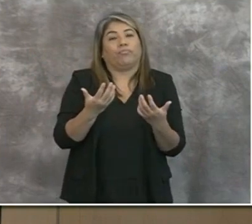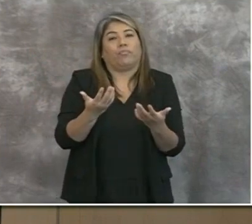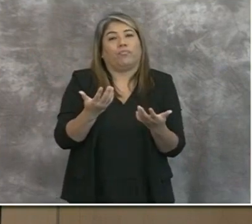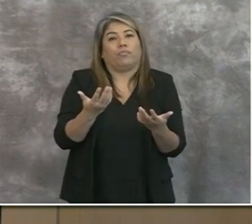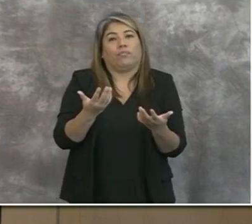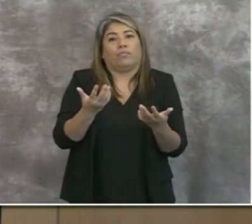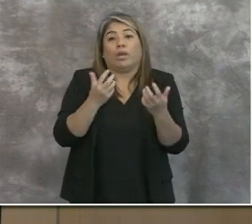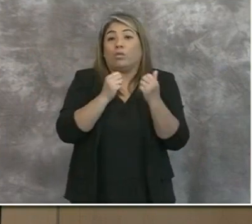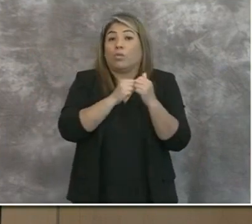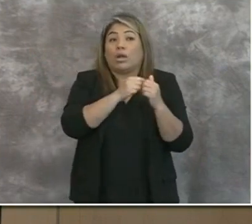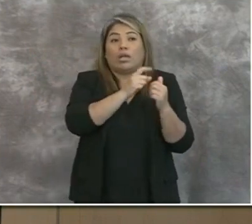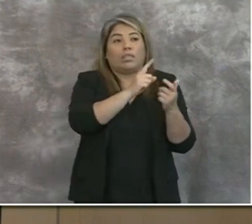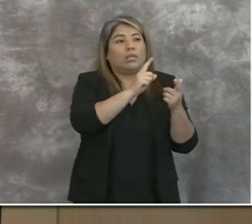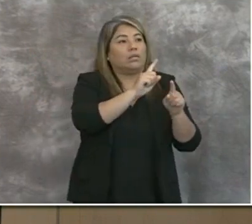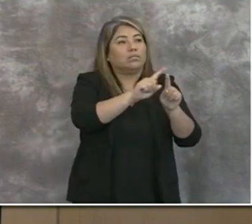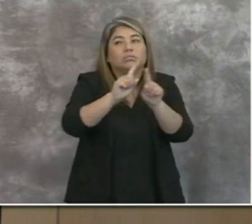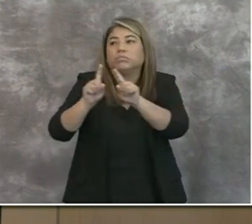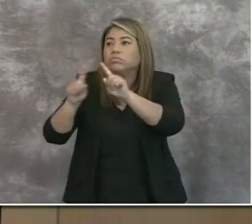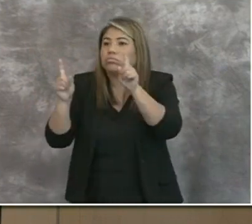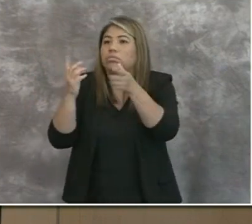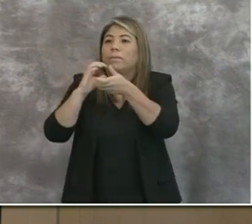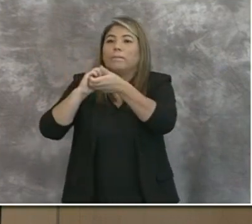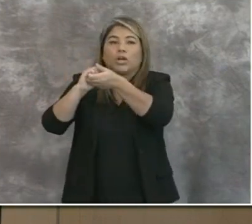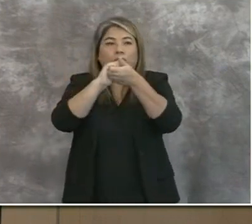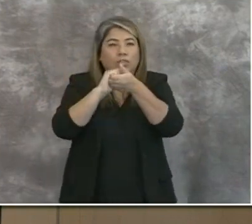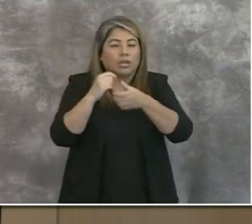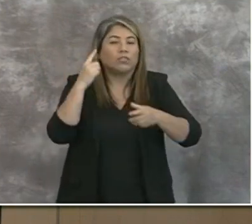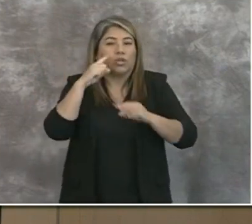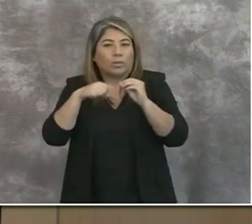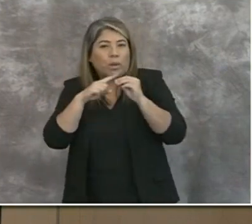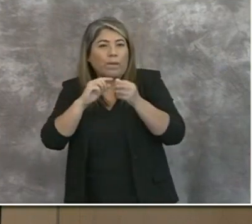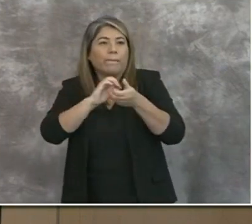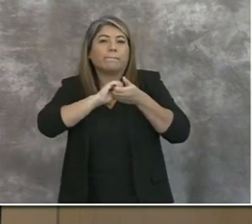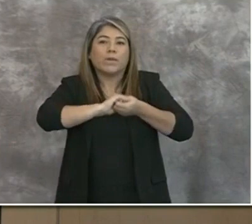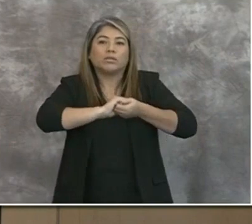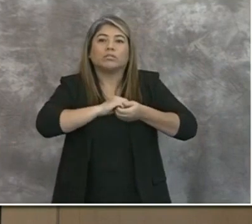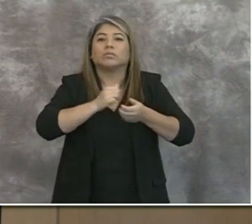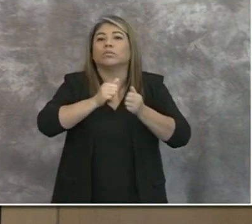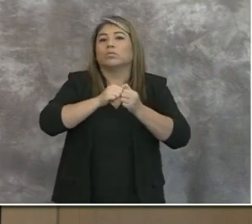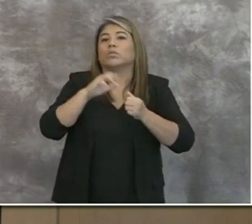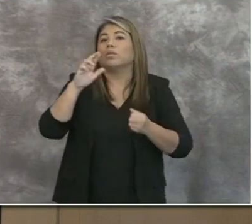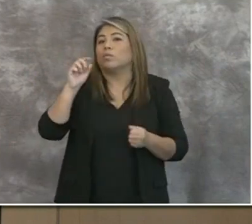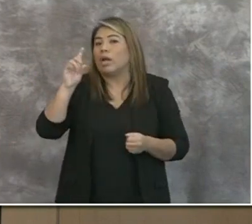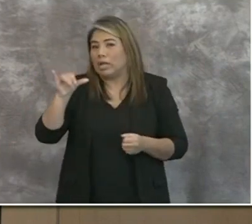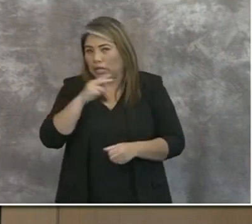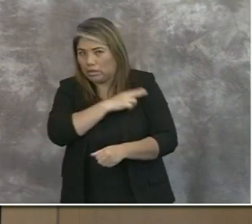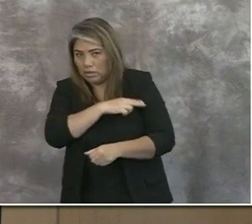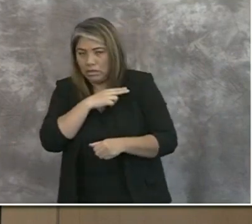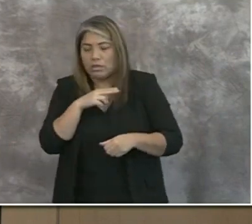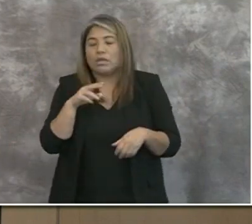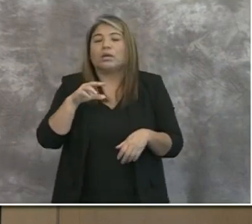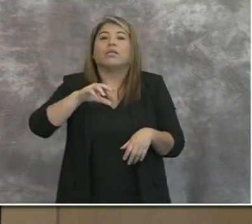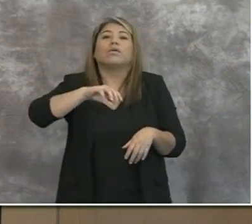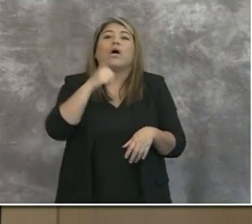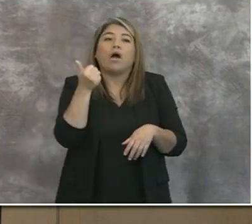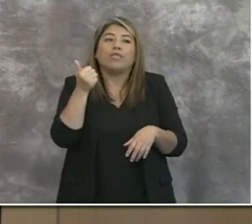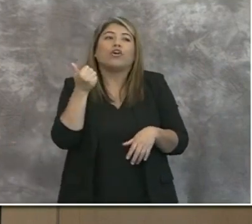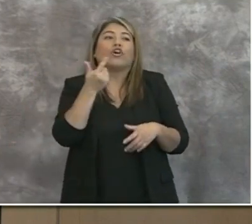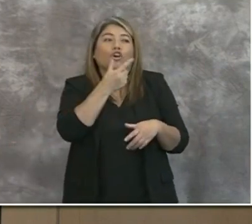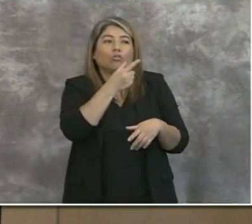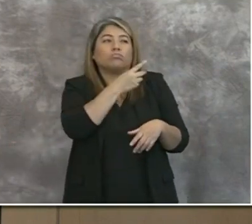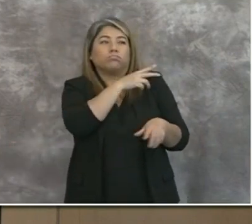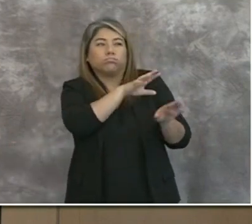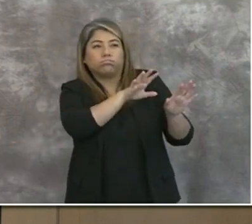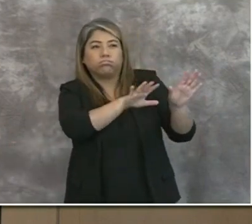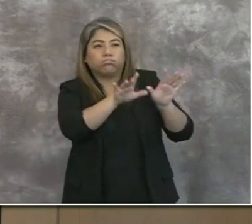with all of the various partnerships. You've heard about our partnership with Rady. There are others that we're looking at. And